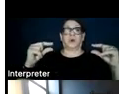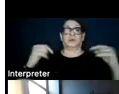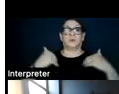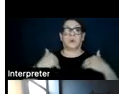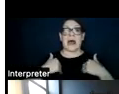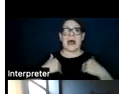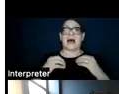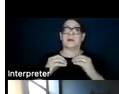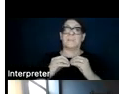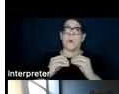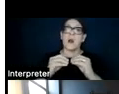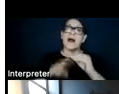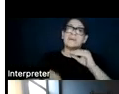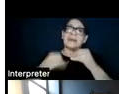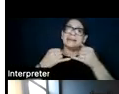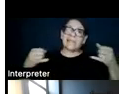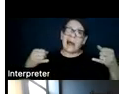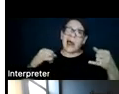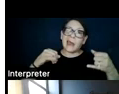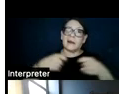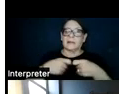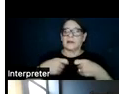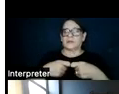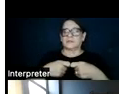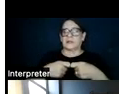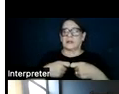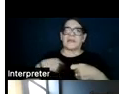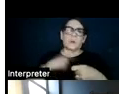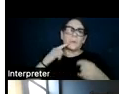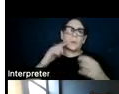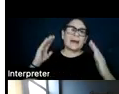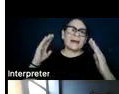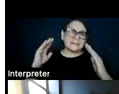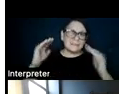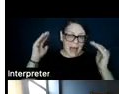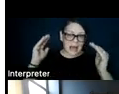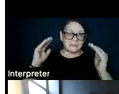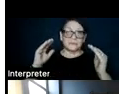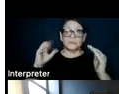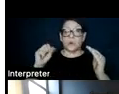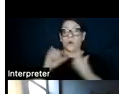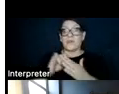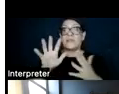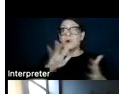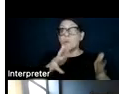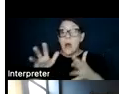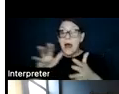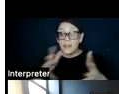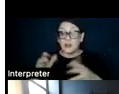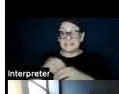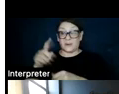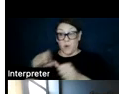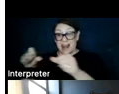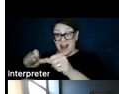a baseline amount of electricity that we expect, such that weather, weather patterns in one place can